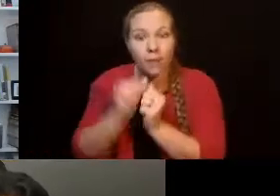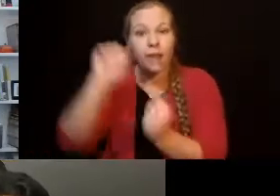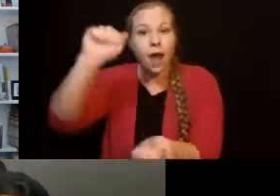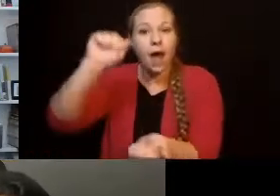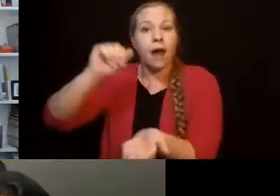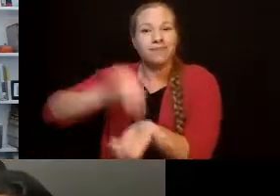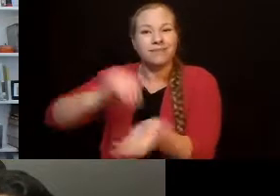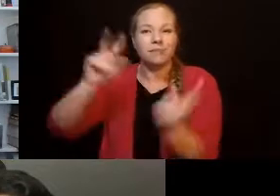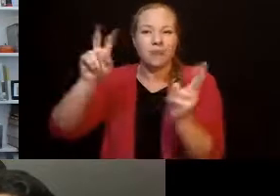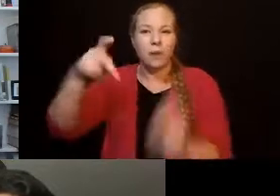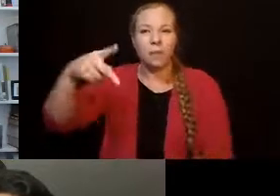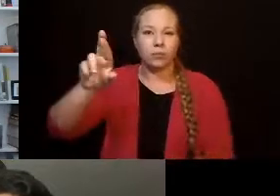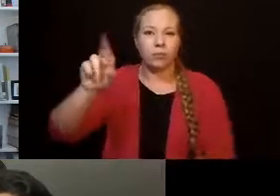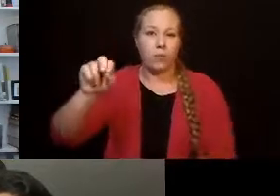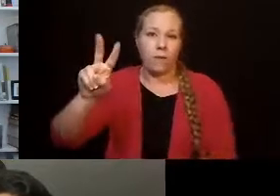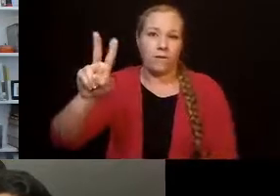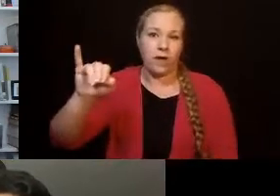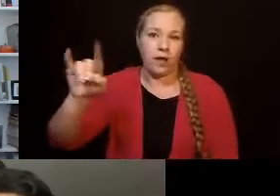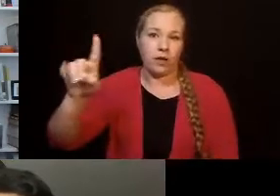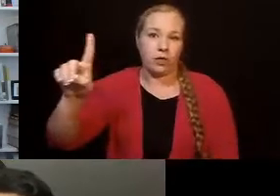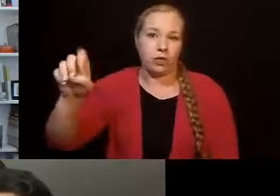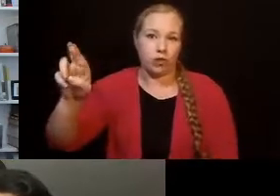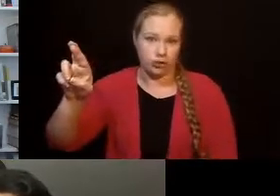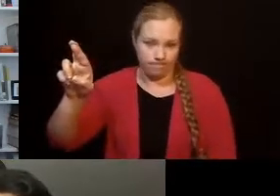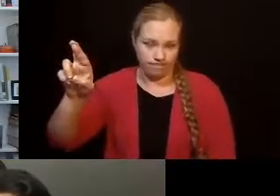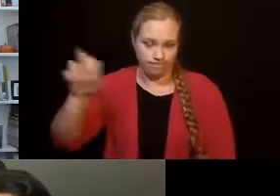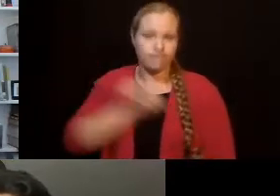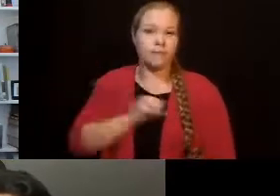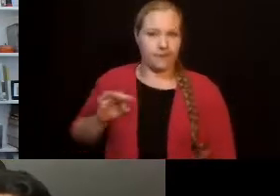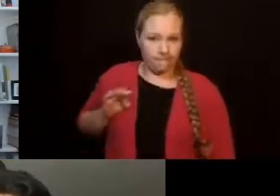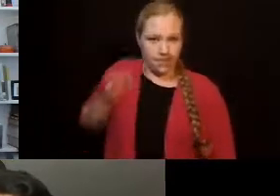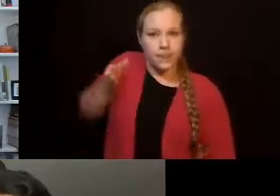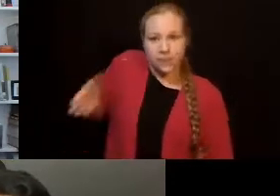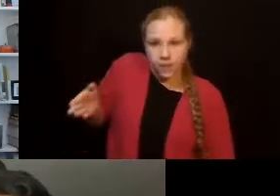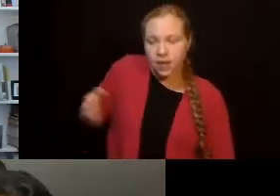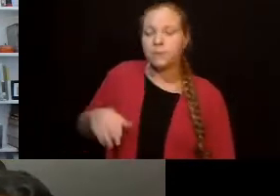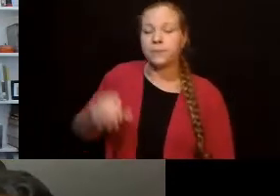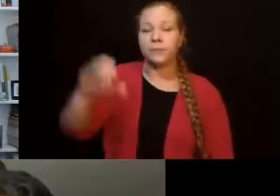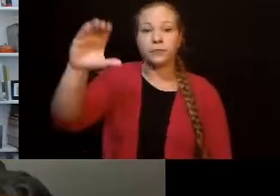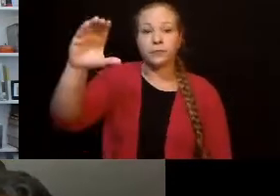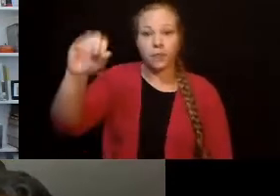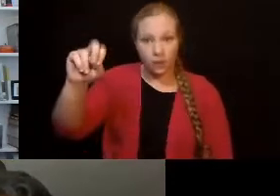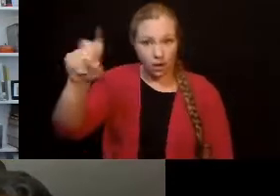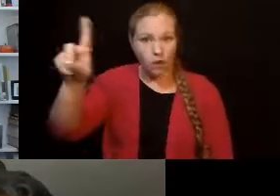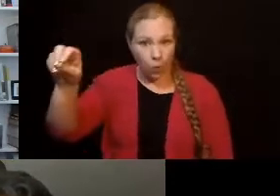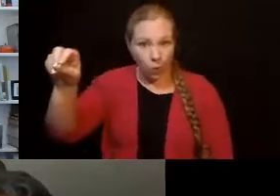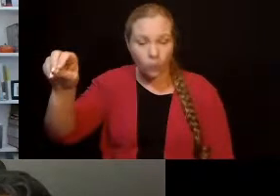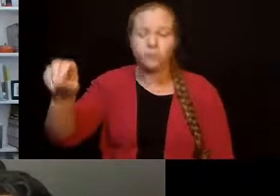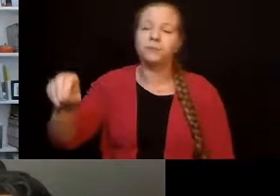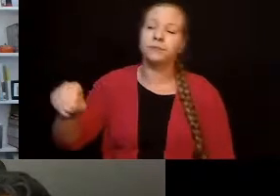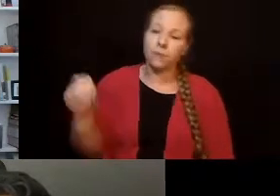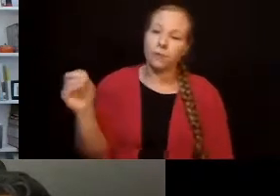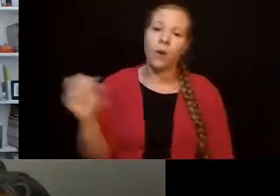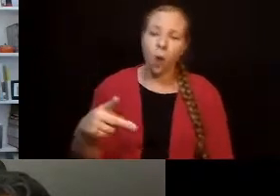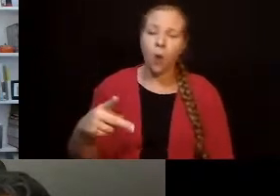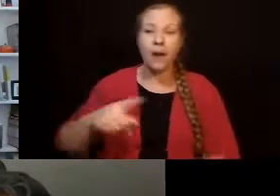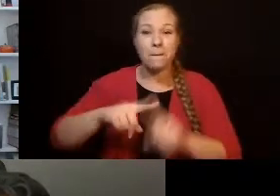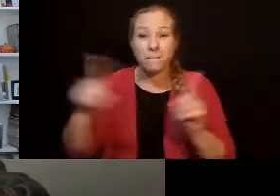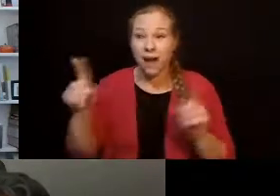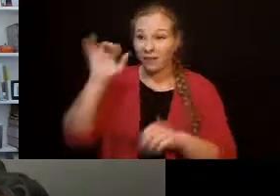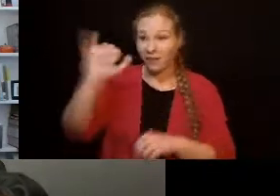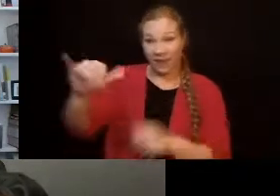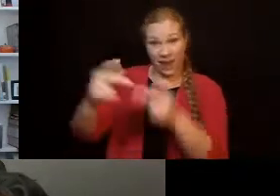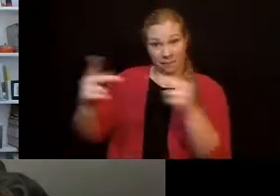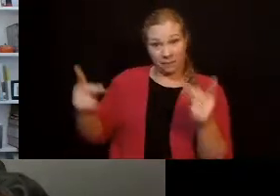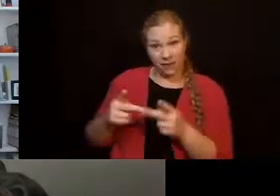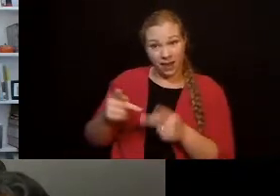but this condo that they are currently living in has stairs. So this is not going to be a place